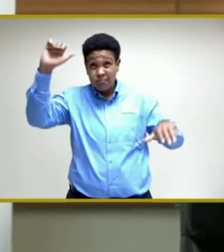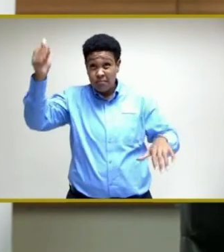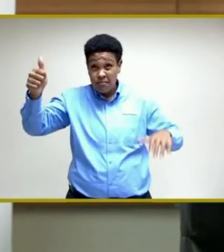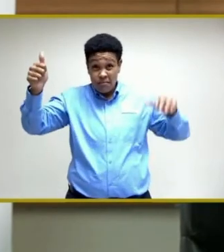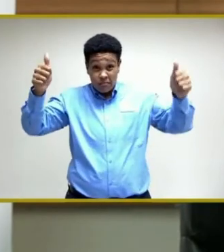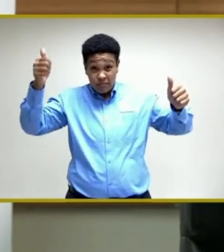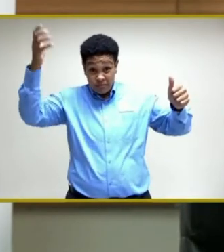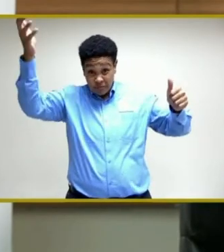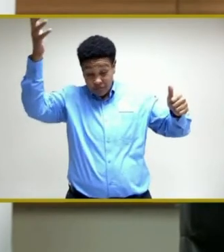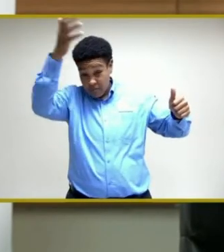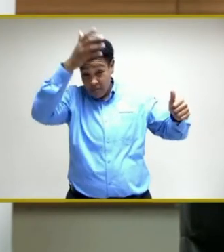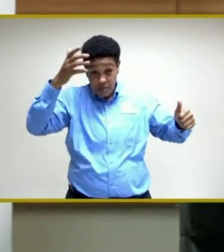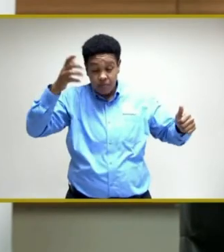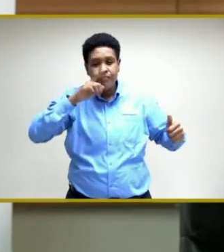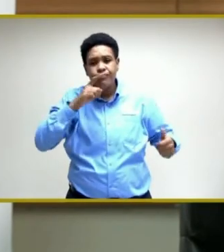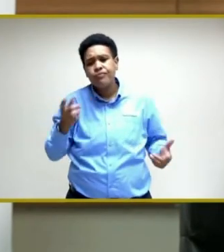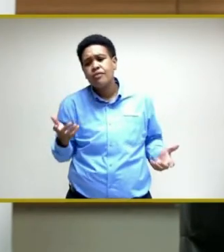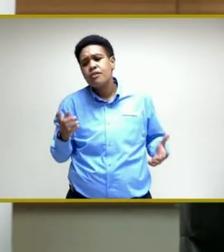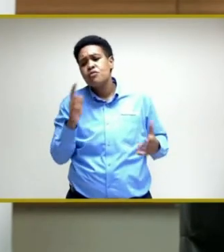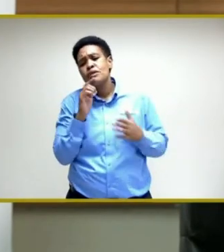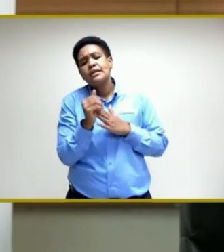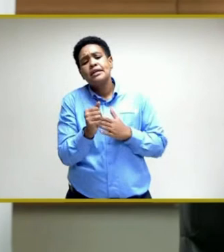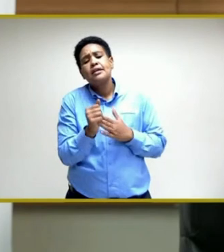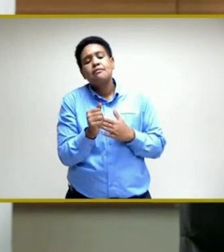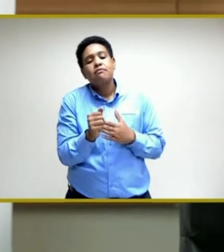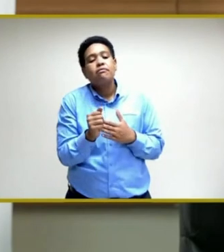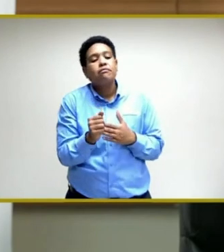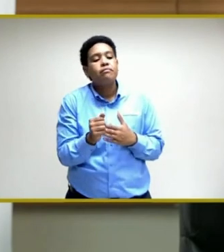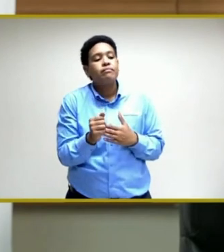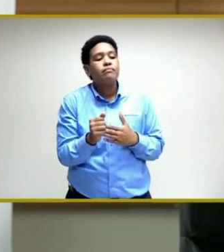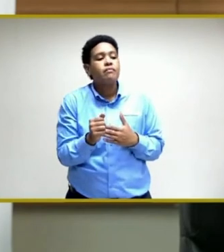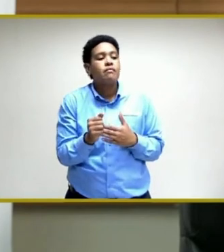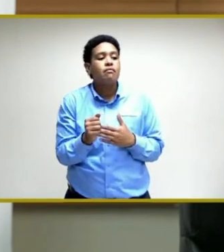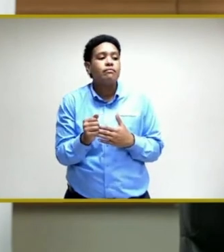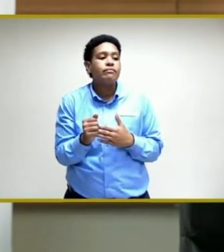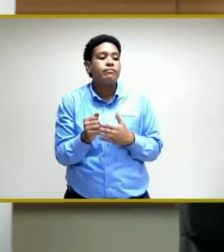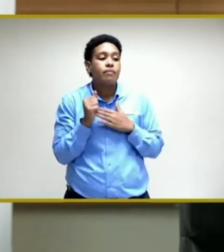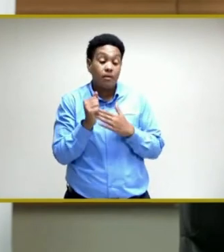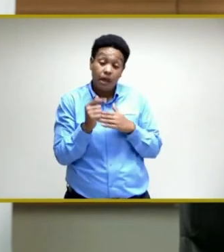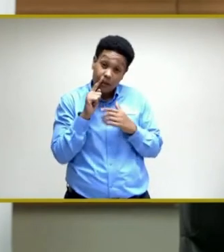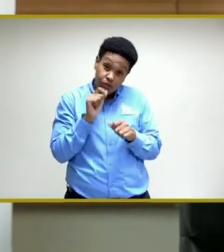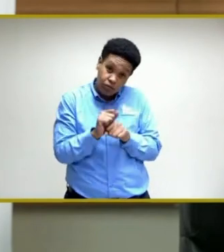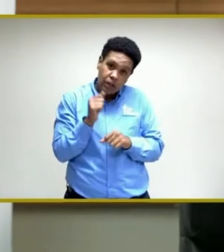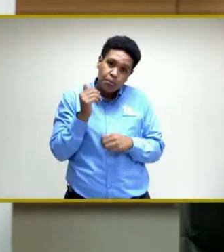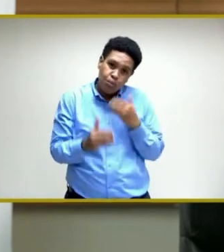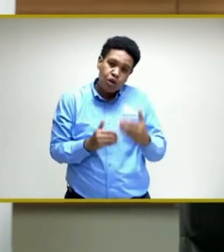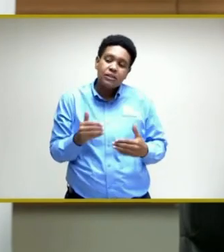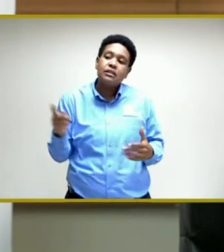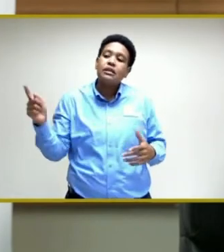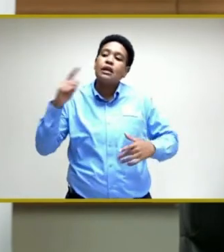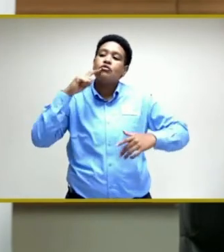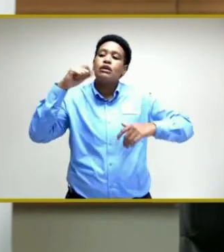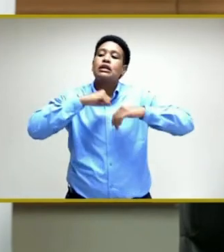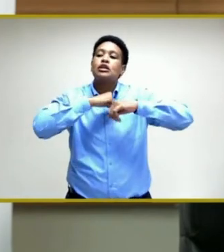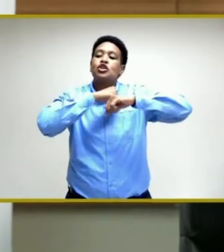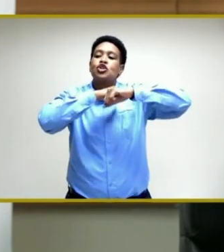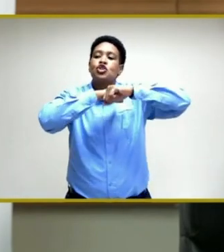to some extent guided, guide the process, and they secure